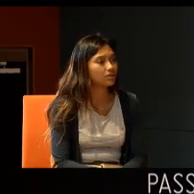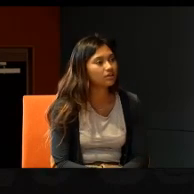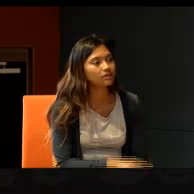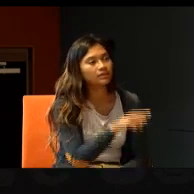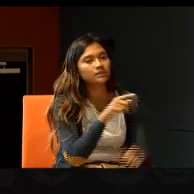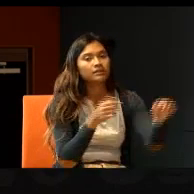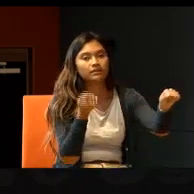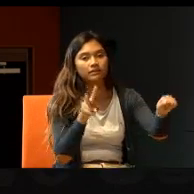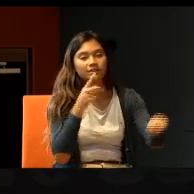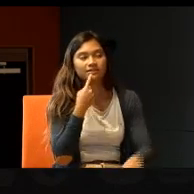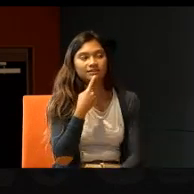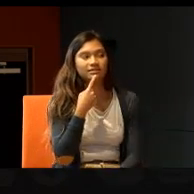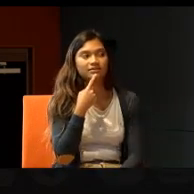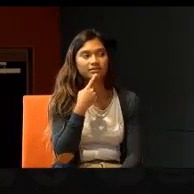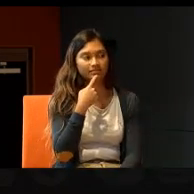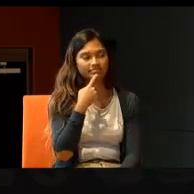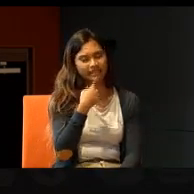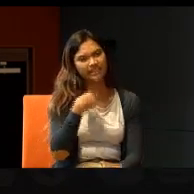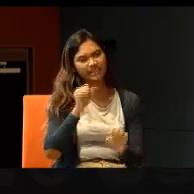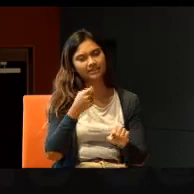Yes, I would say that, because I understand,